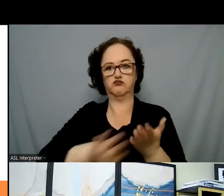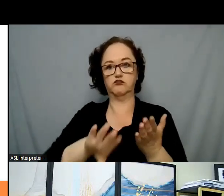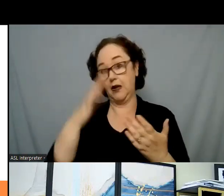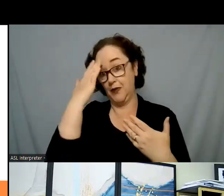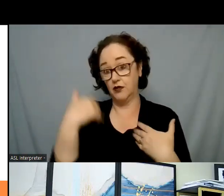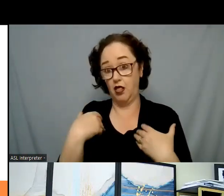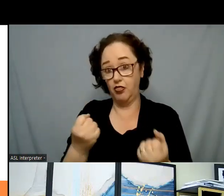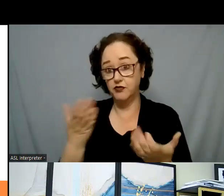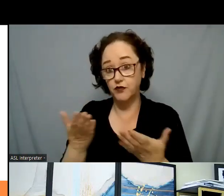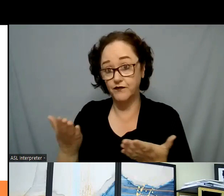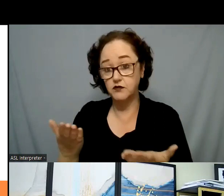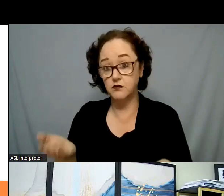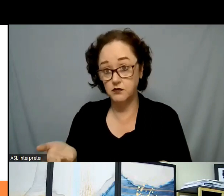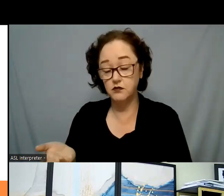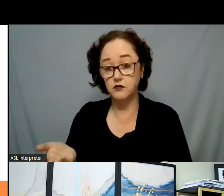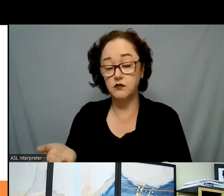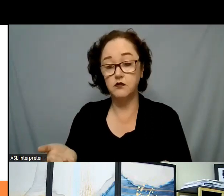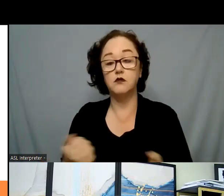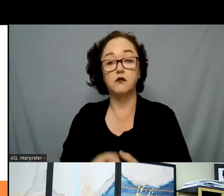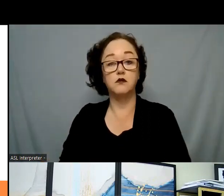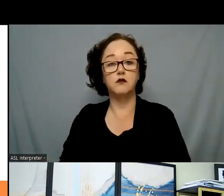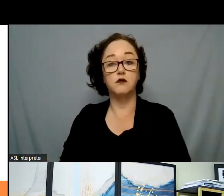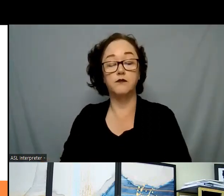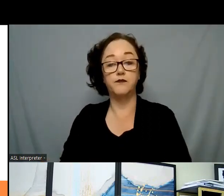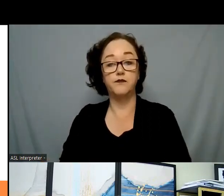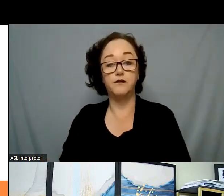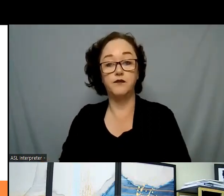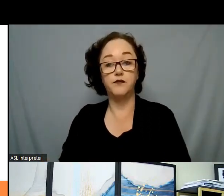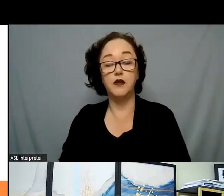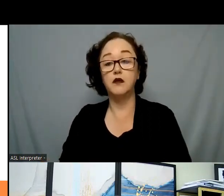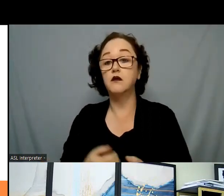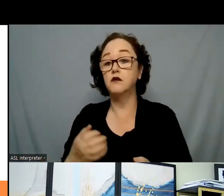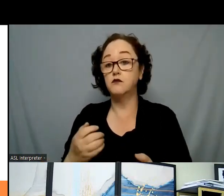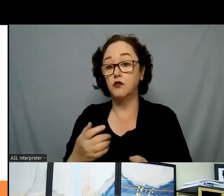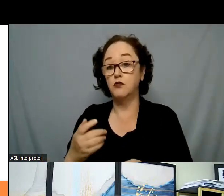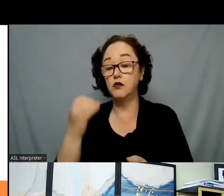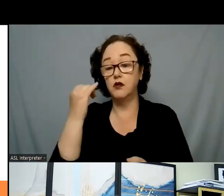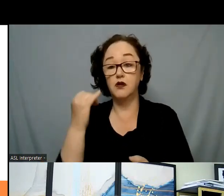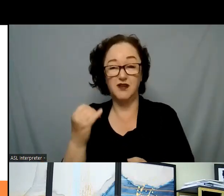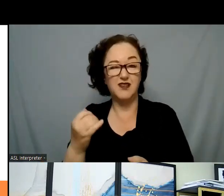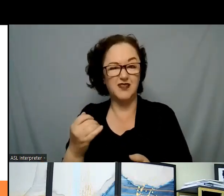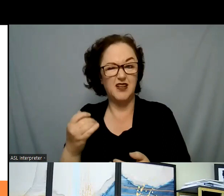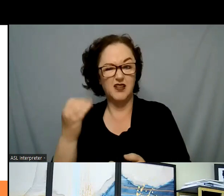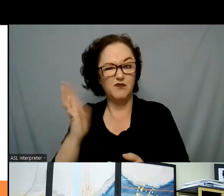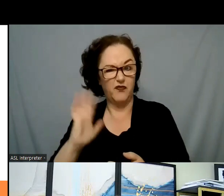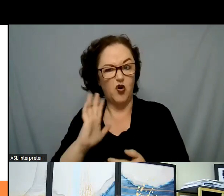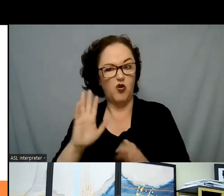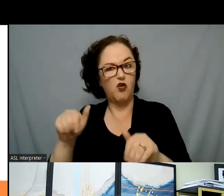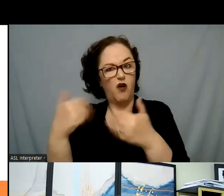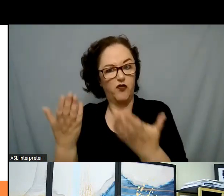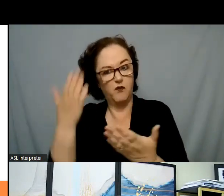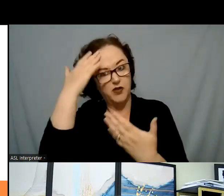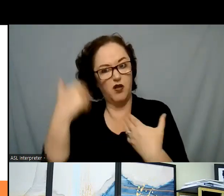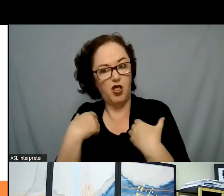place was offering mental health services, the community was like, no, we don't support it. We don't believe in it for various reasons. So,